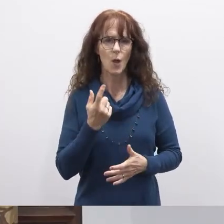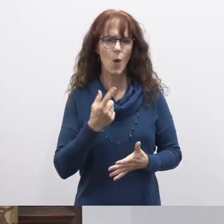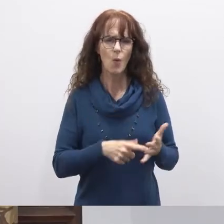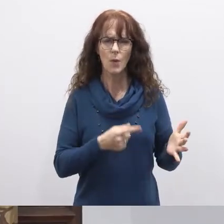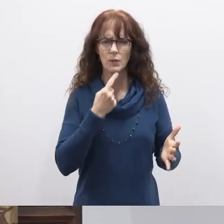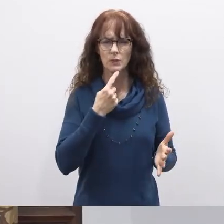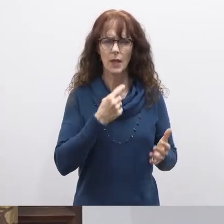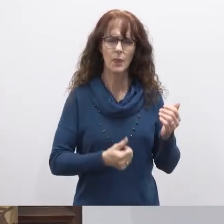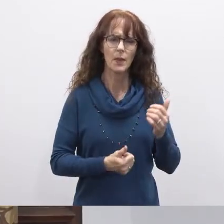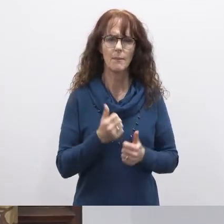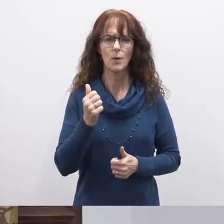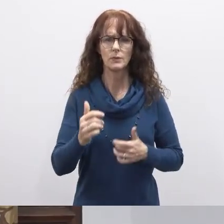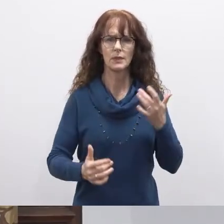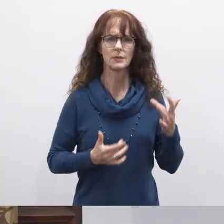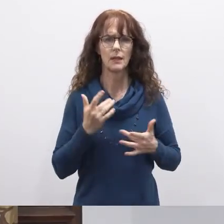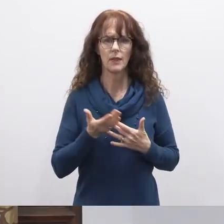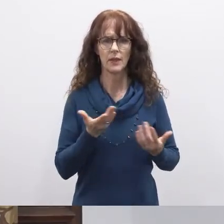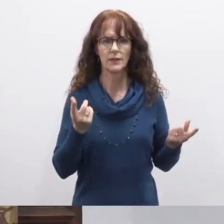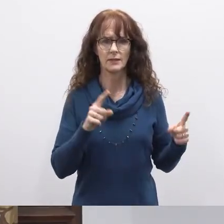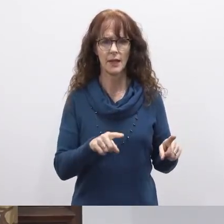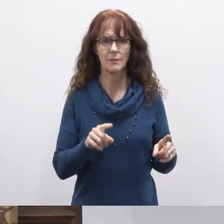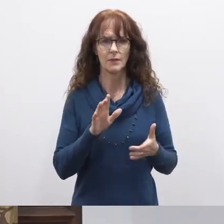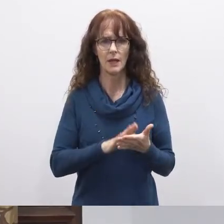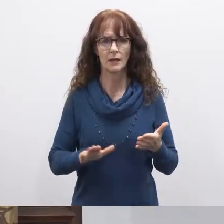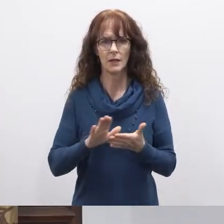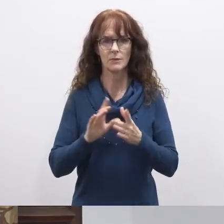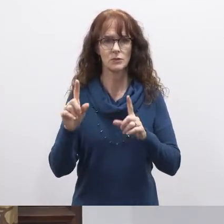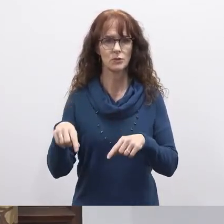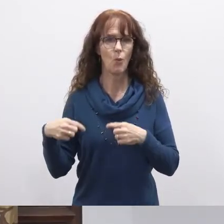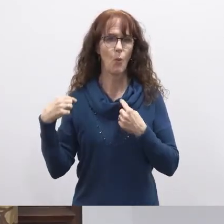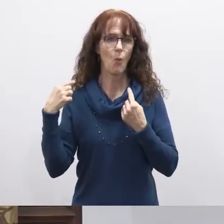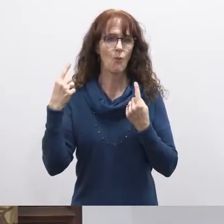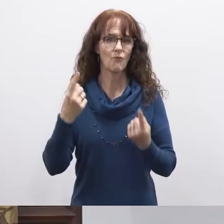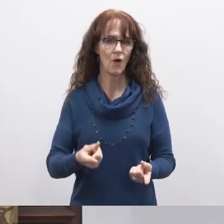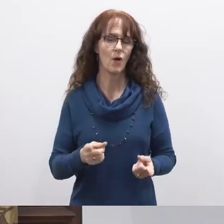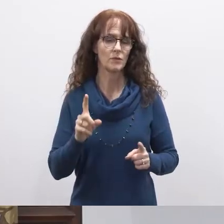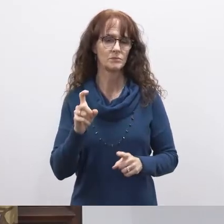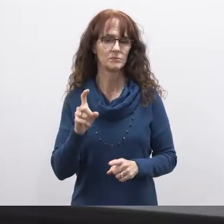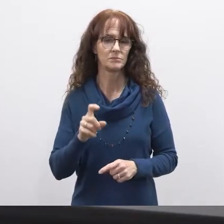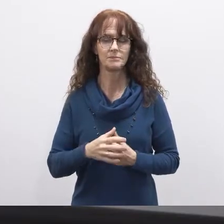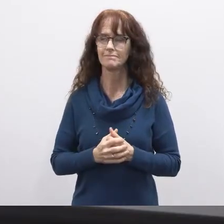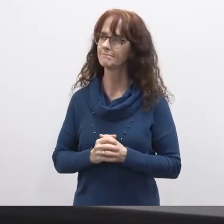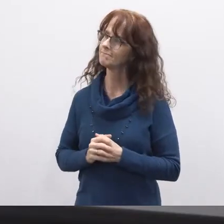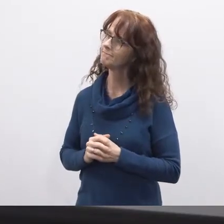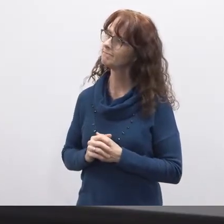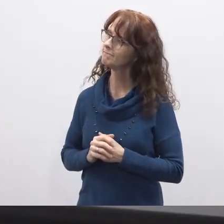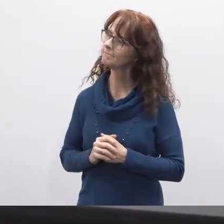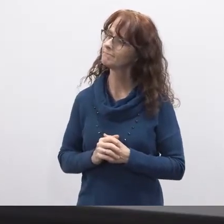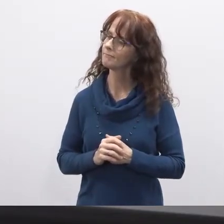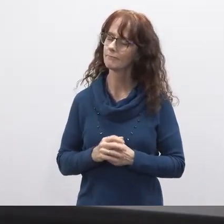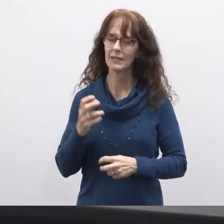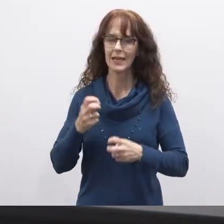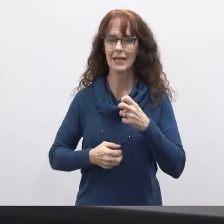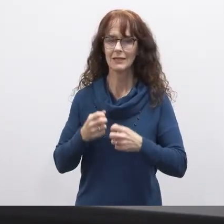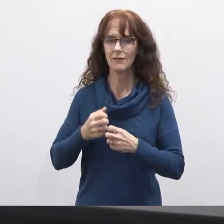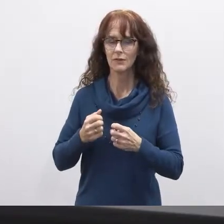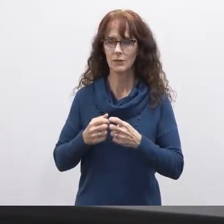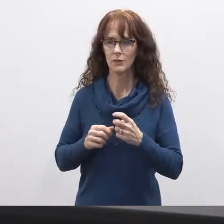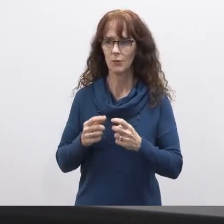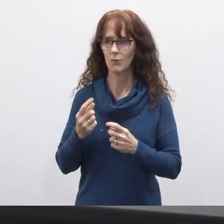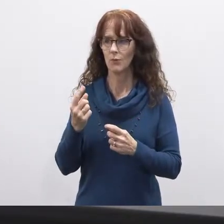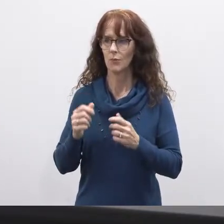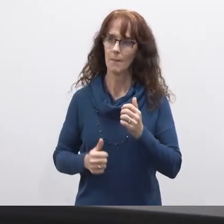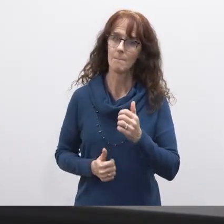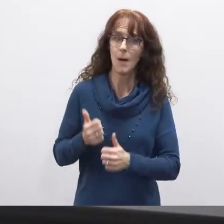probably the most exciting thing that's happened on campus thus far it's really hard to say what's been